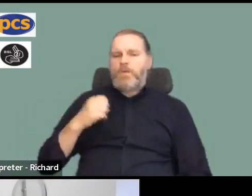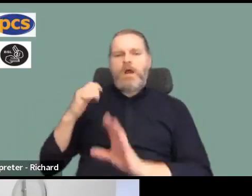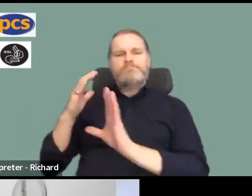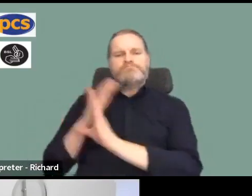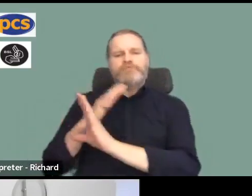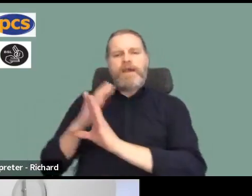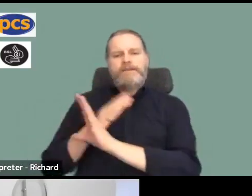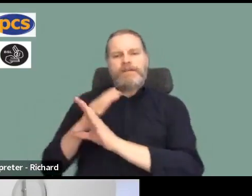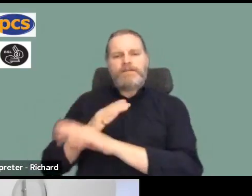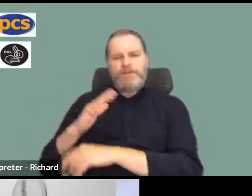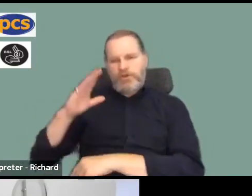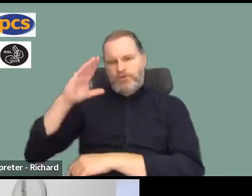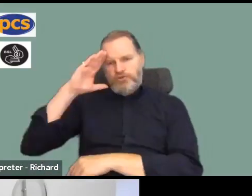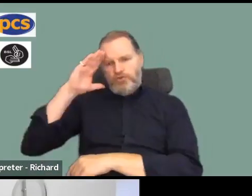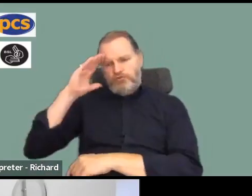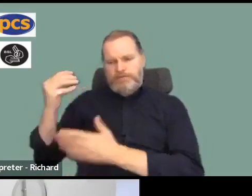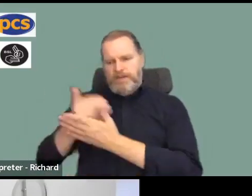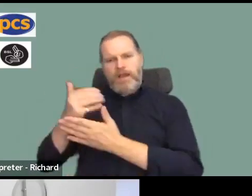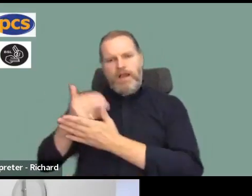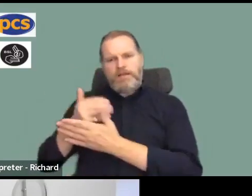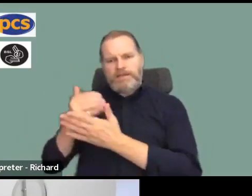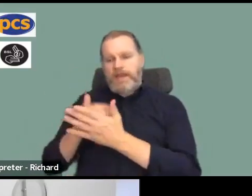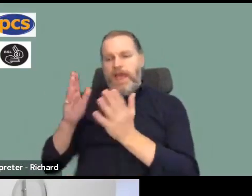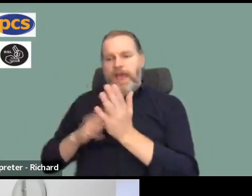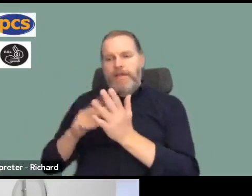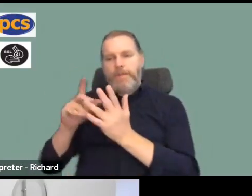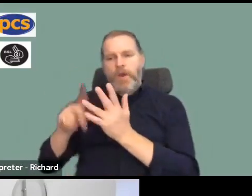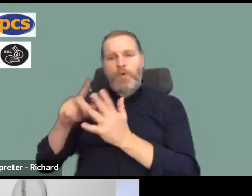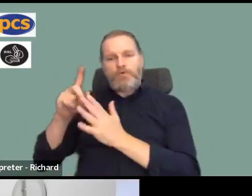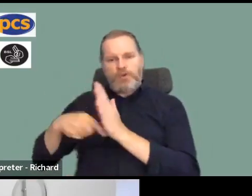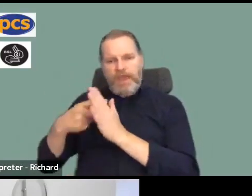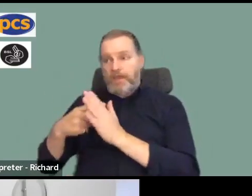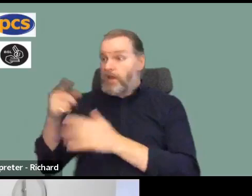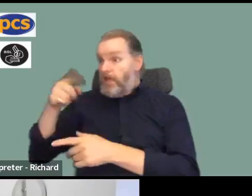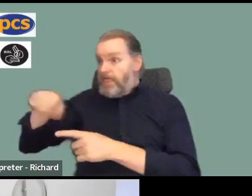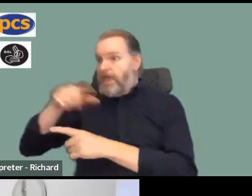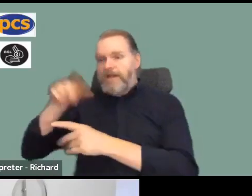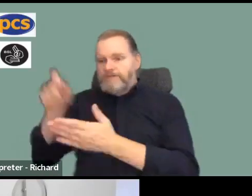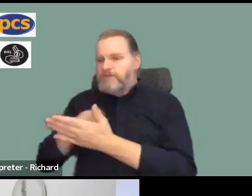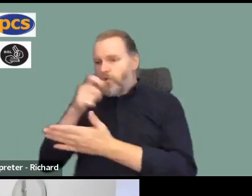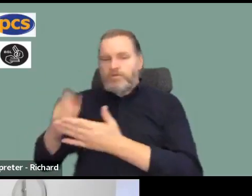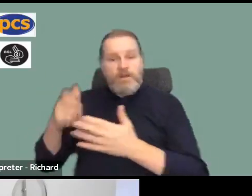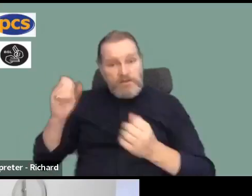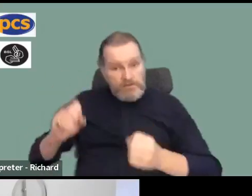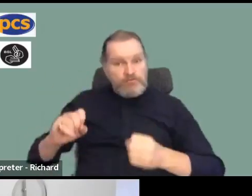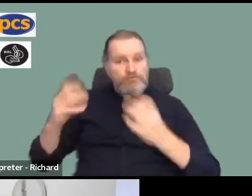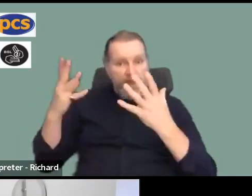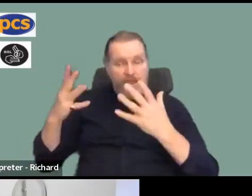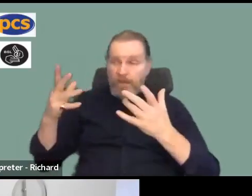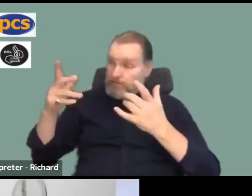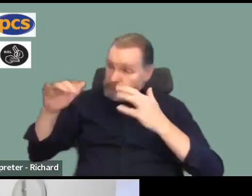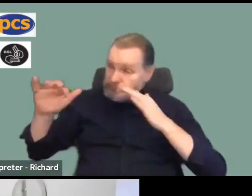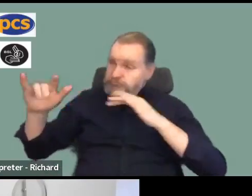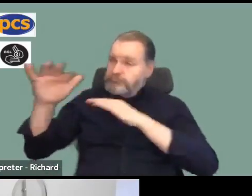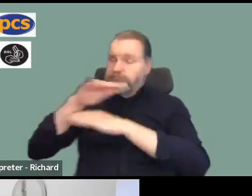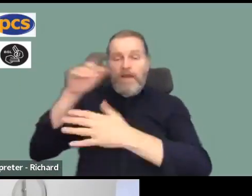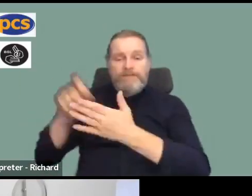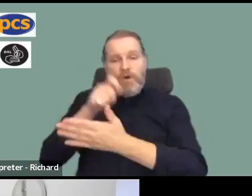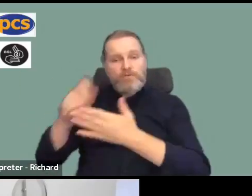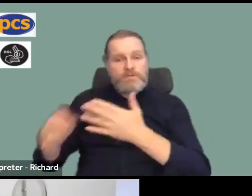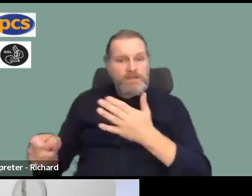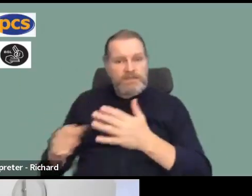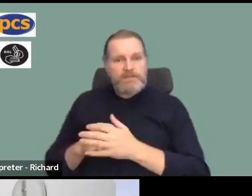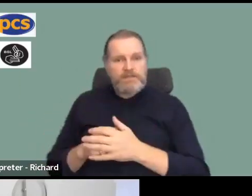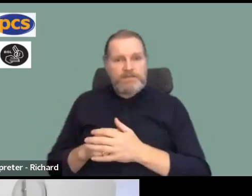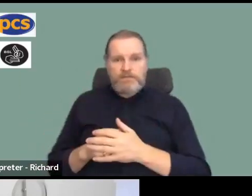OCS working in the MOJ, who voted to take industrial action, voted massively to take industrial action, and without taking